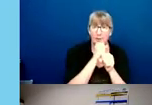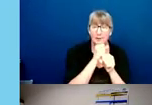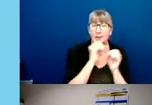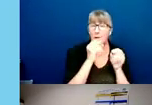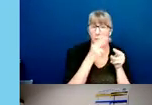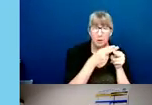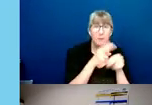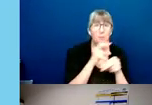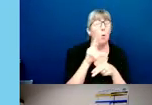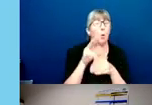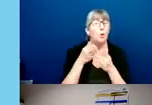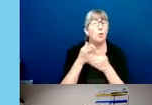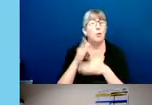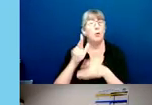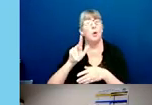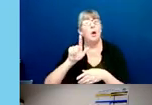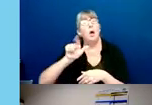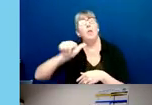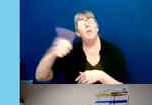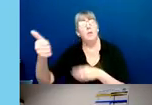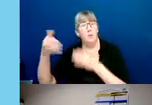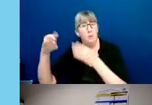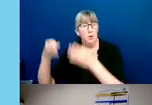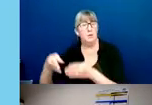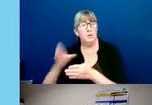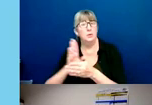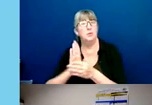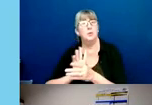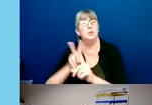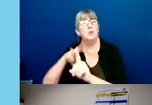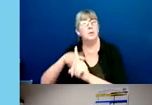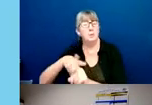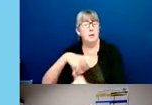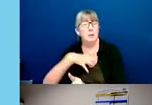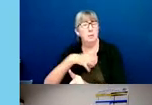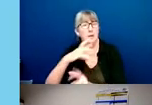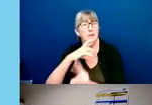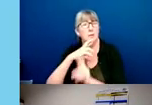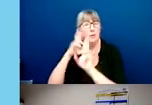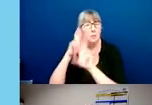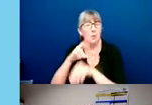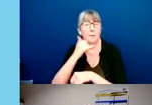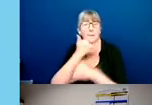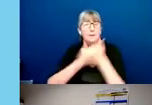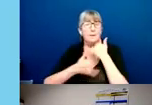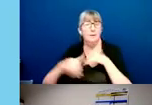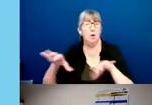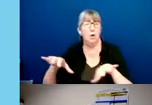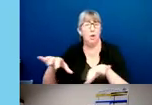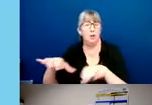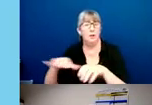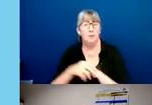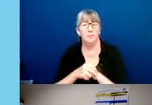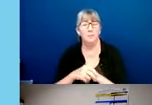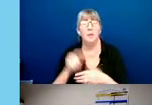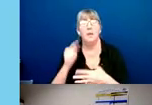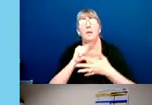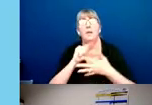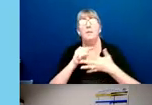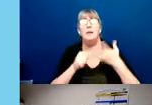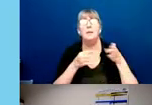to submit complaints and report allegations of misconduct. These mechanisms are